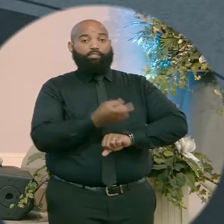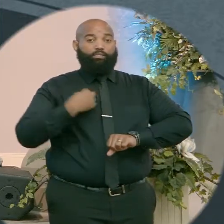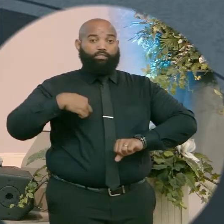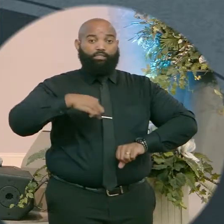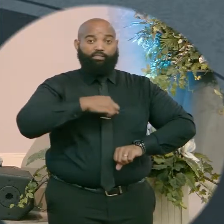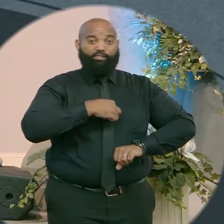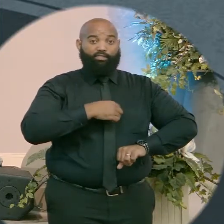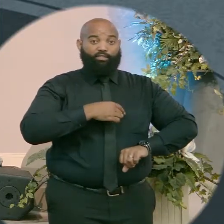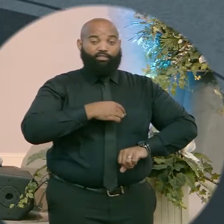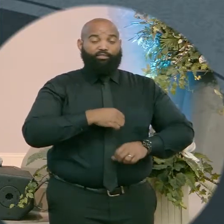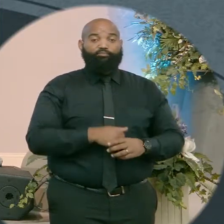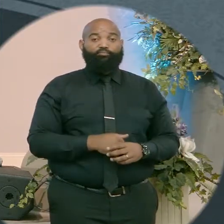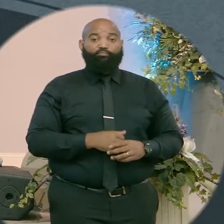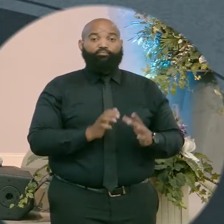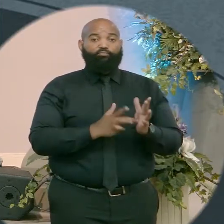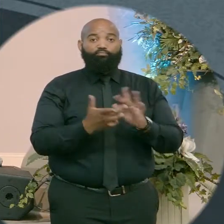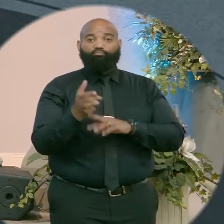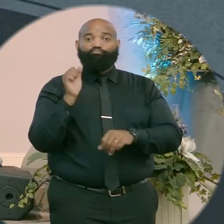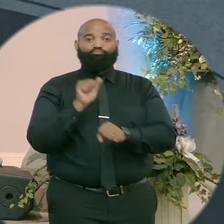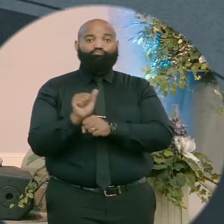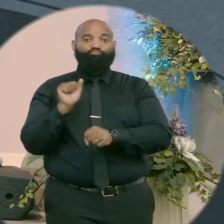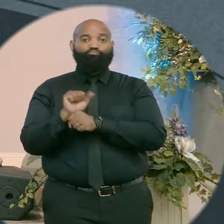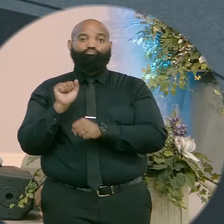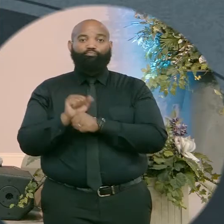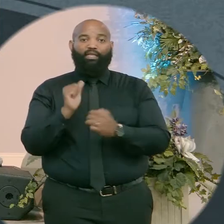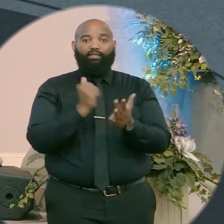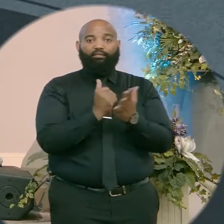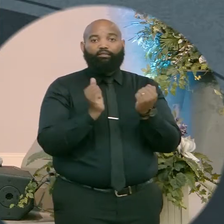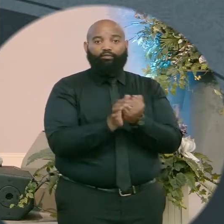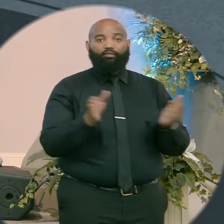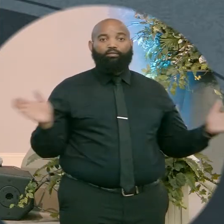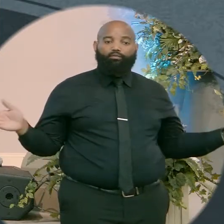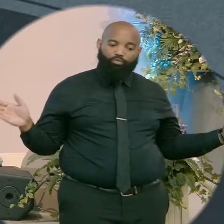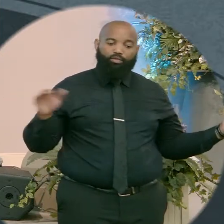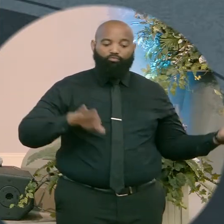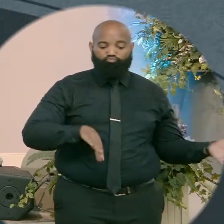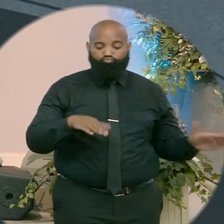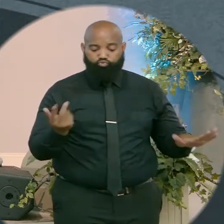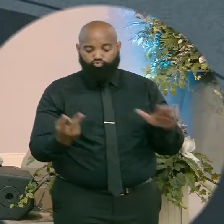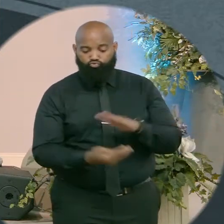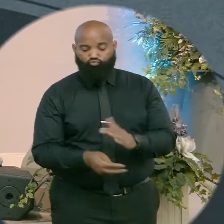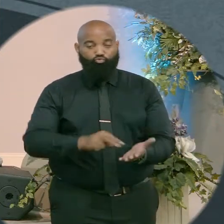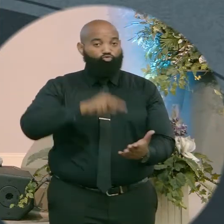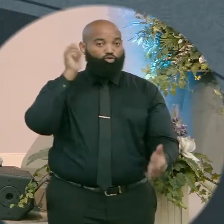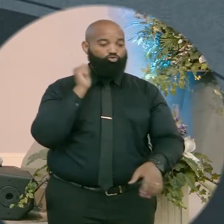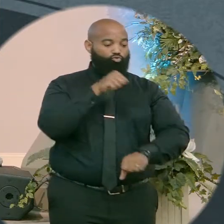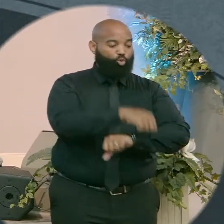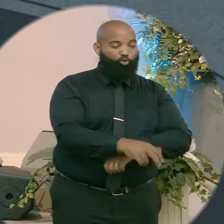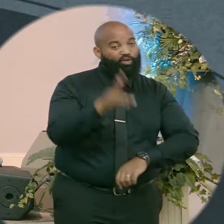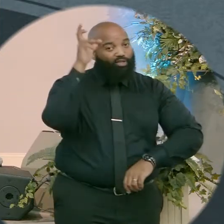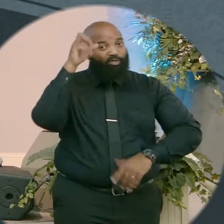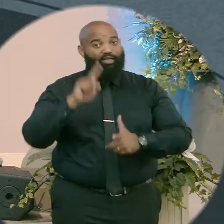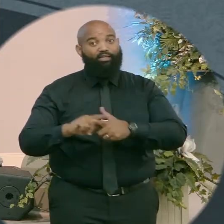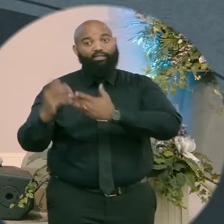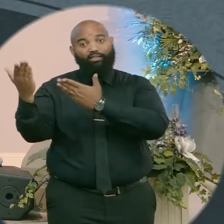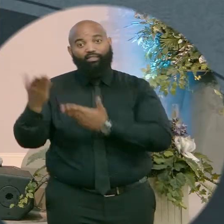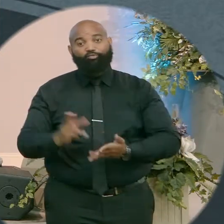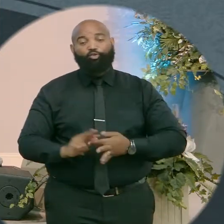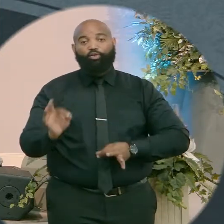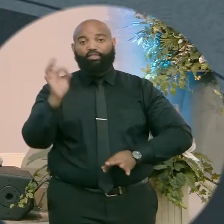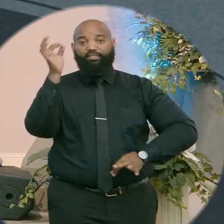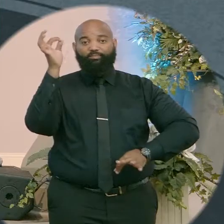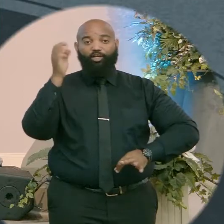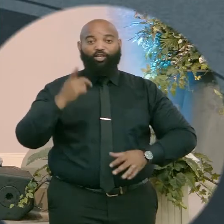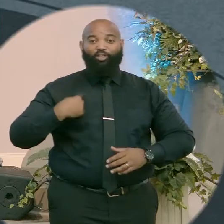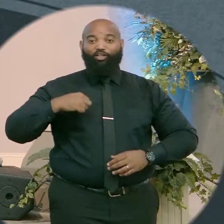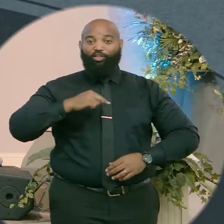finished his part of the war and he defeated Satan. And then he gave us the Holy Ghost. And he gave us the Holy Ghost so that he could equip us for the